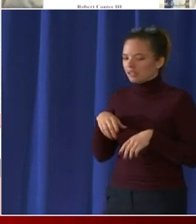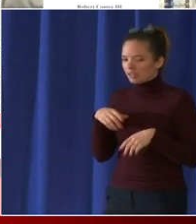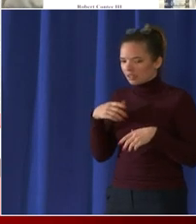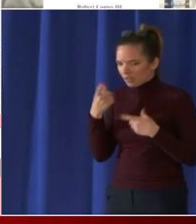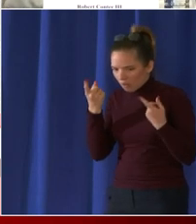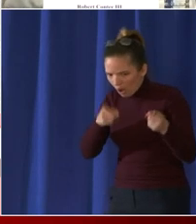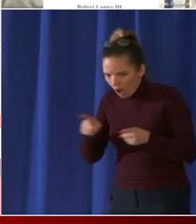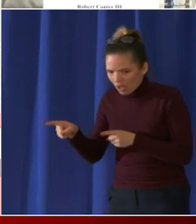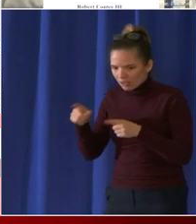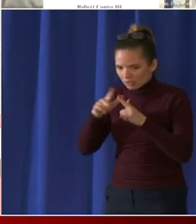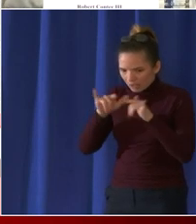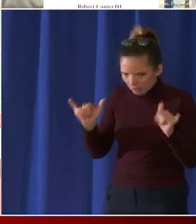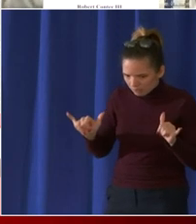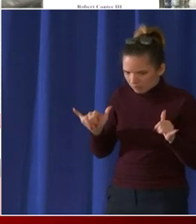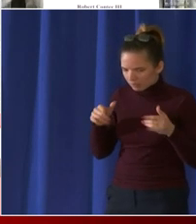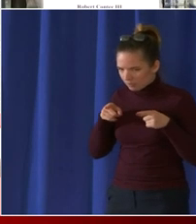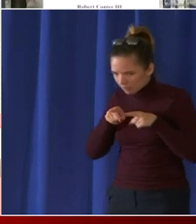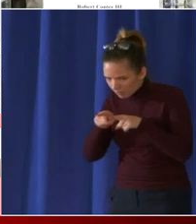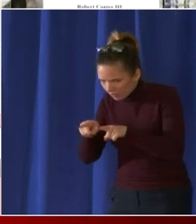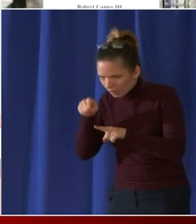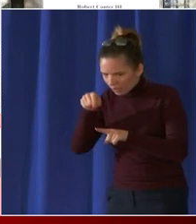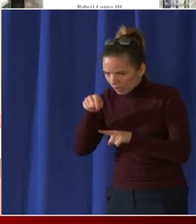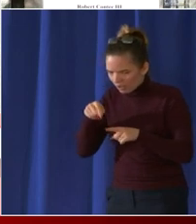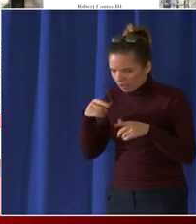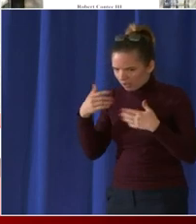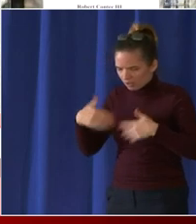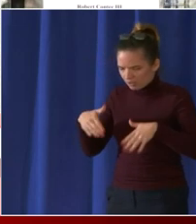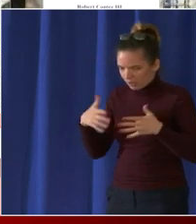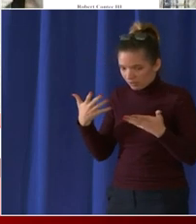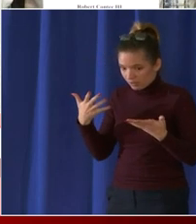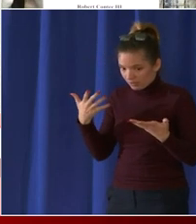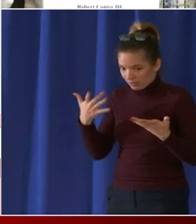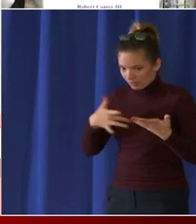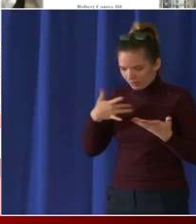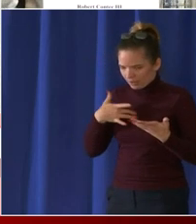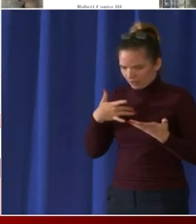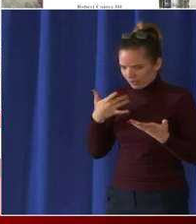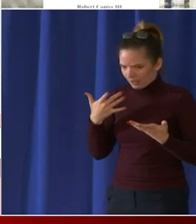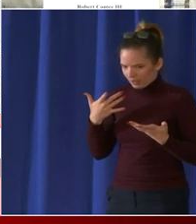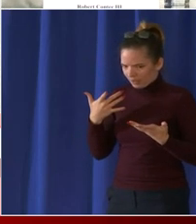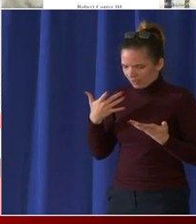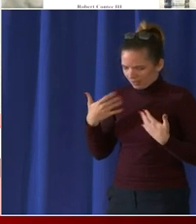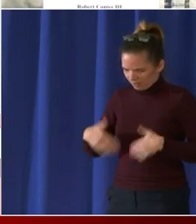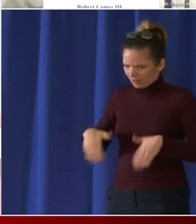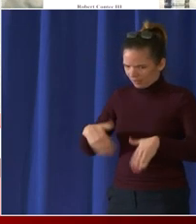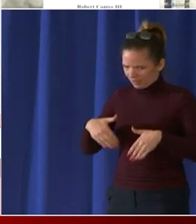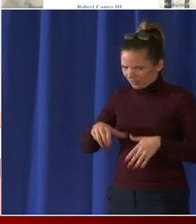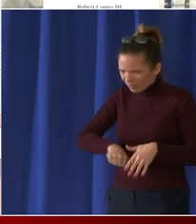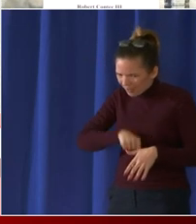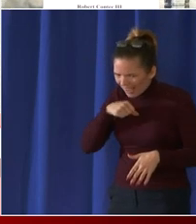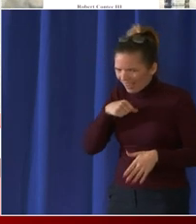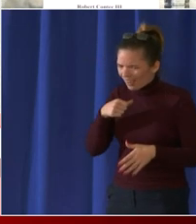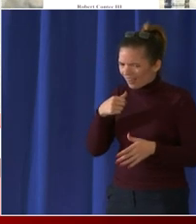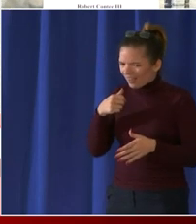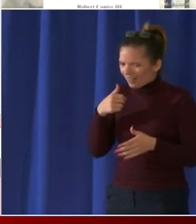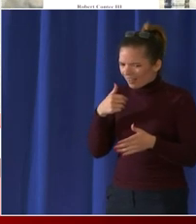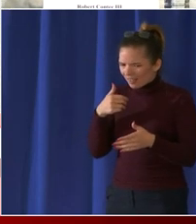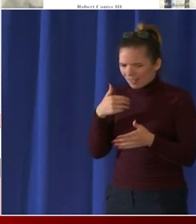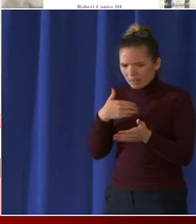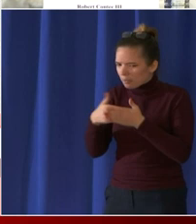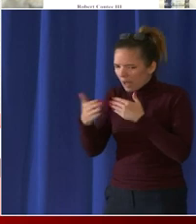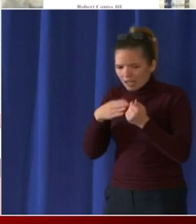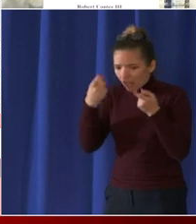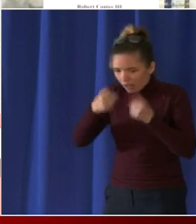overwhelming at times but man just incredibly proud that we were able to do the things that we did on that day